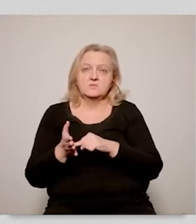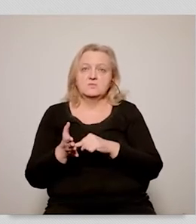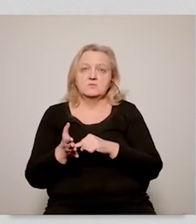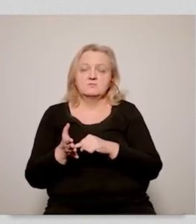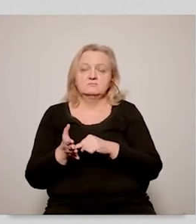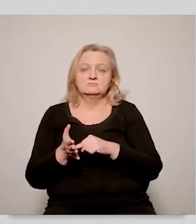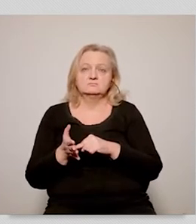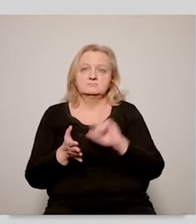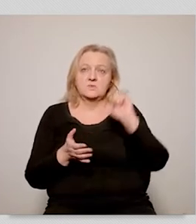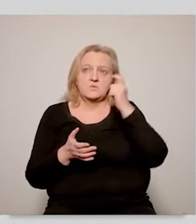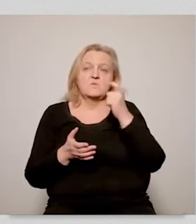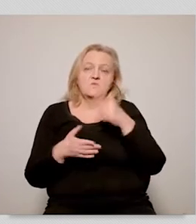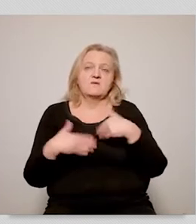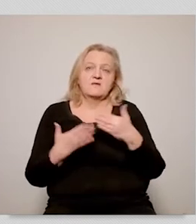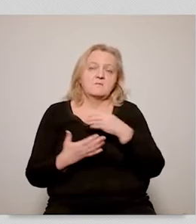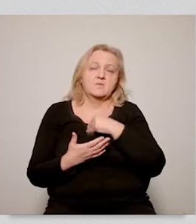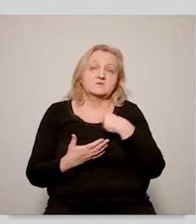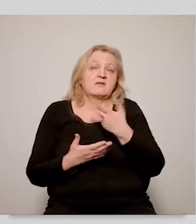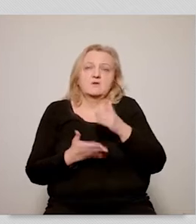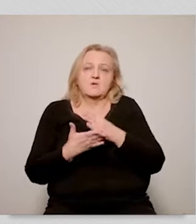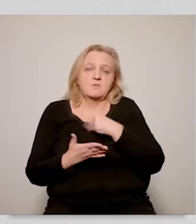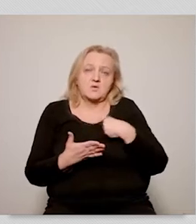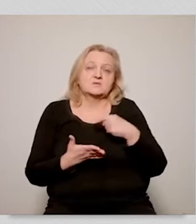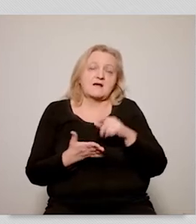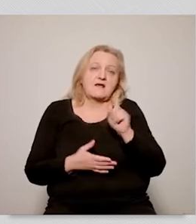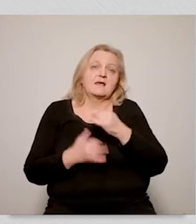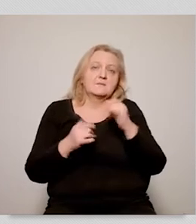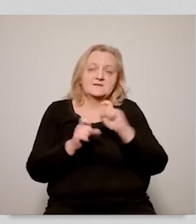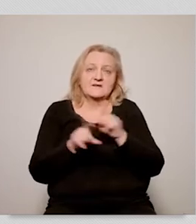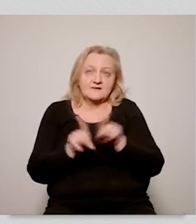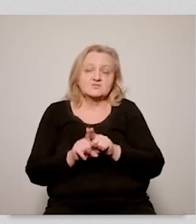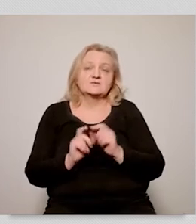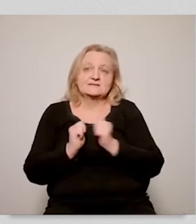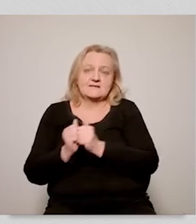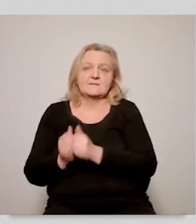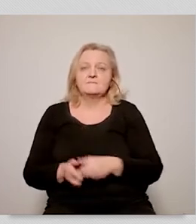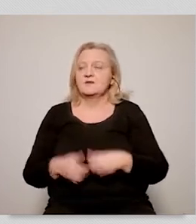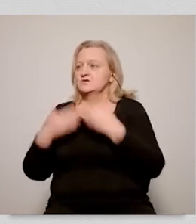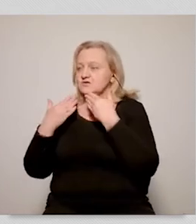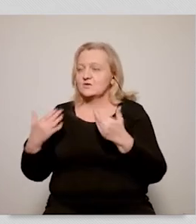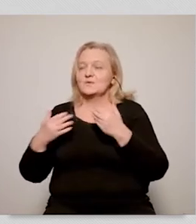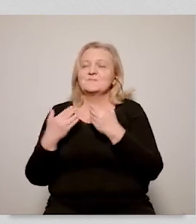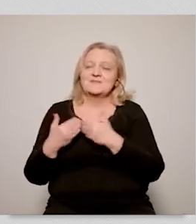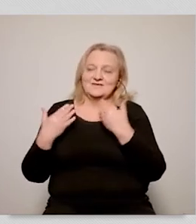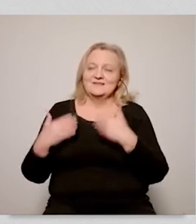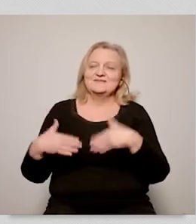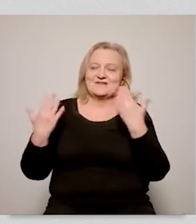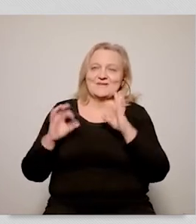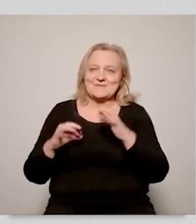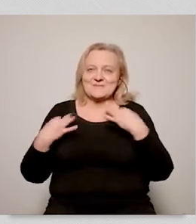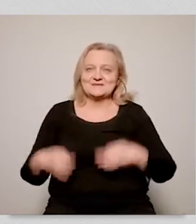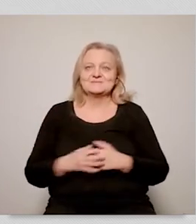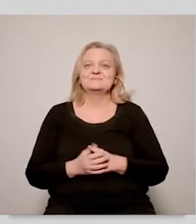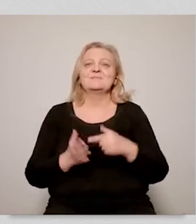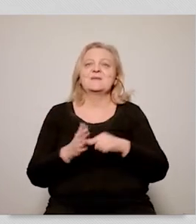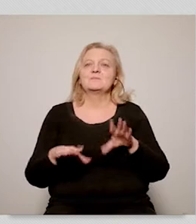describe all these issues we are dealing with in Poland with regard to the European Green Deal?